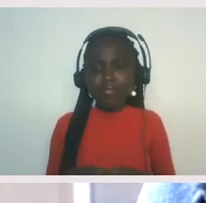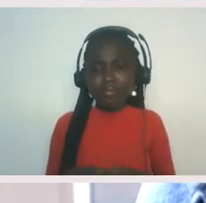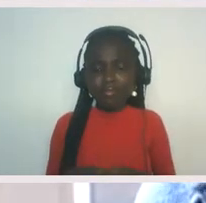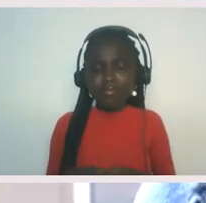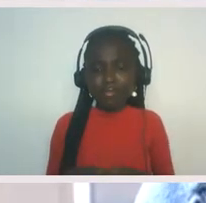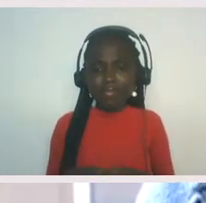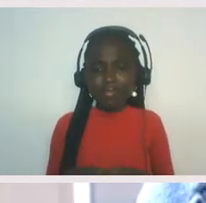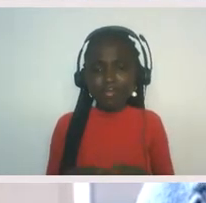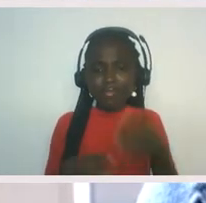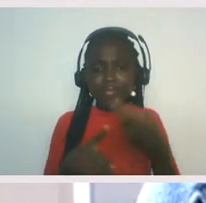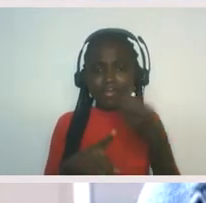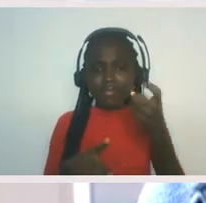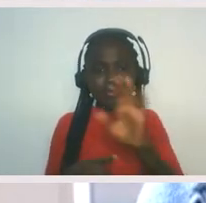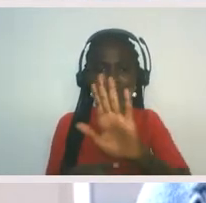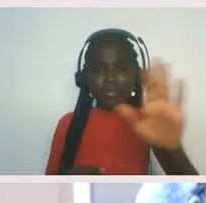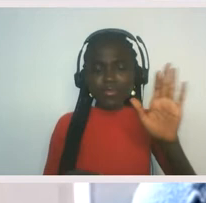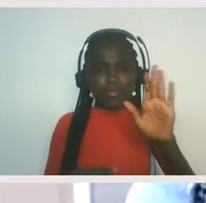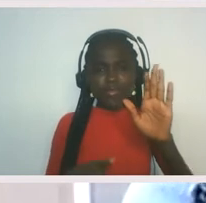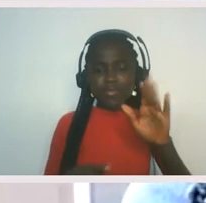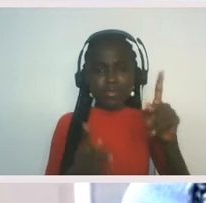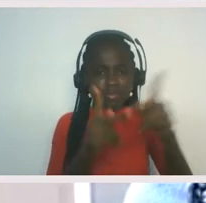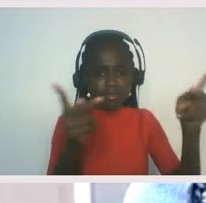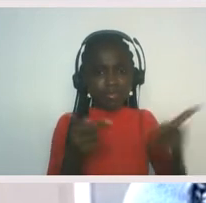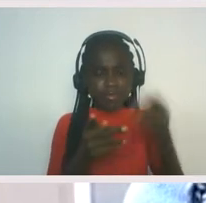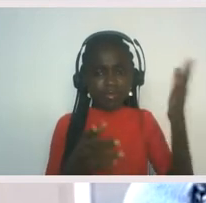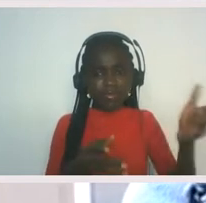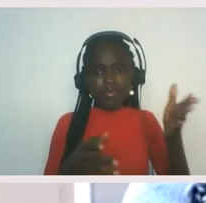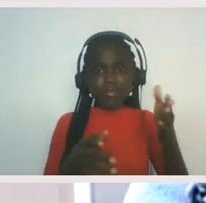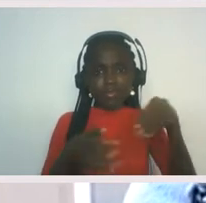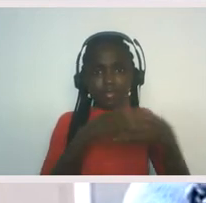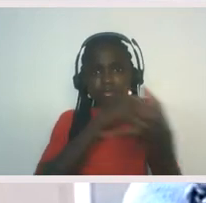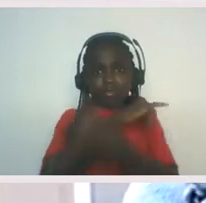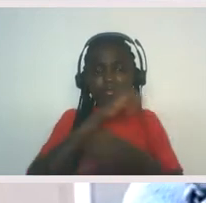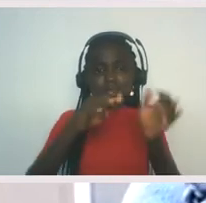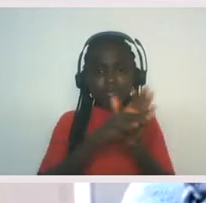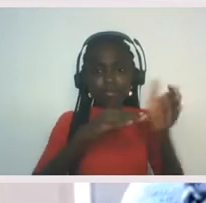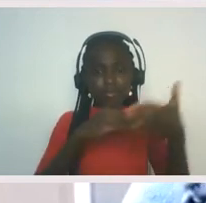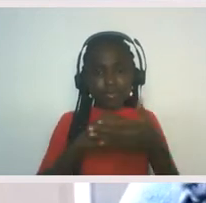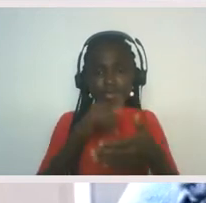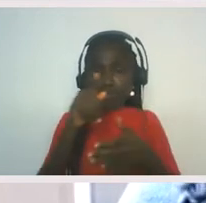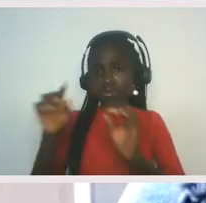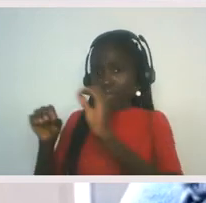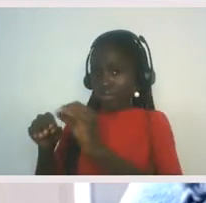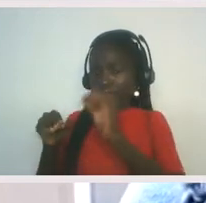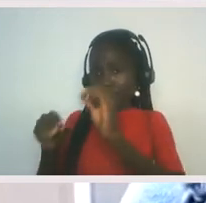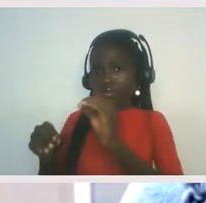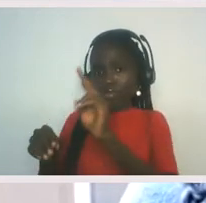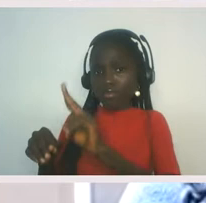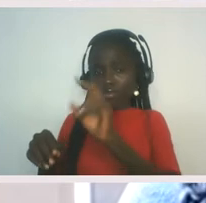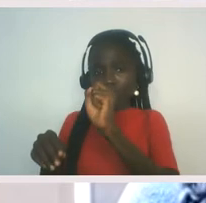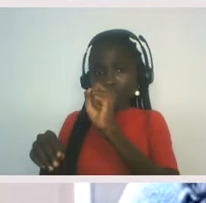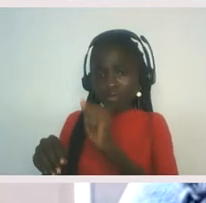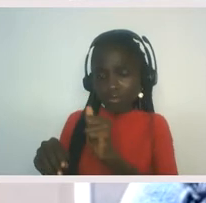vantage point in Jamaica right now, you're coaching the United States of America through its